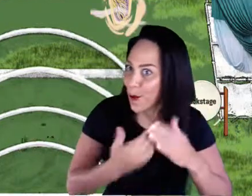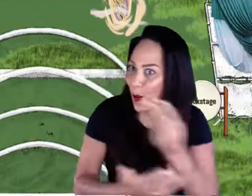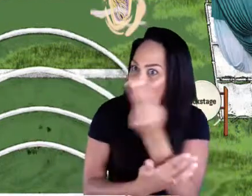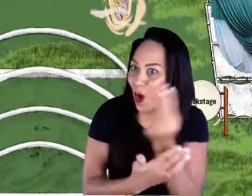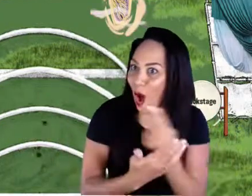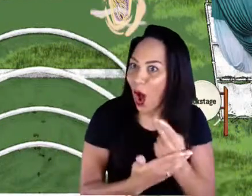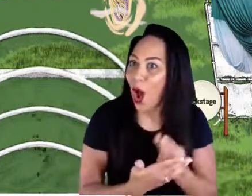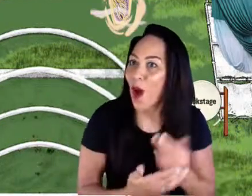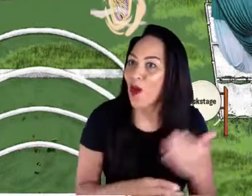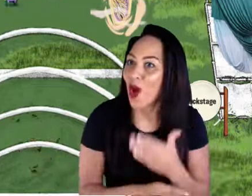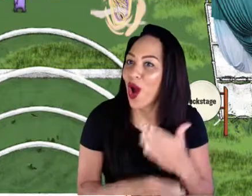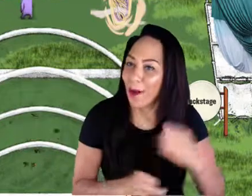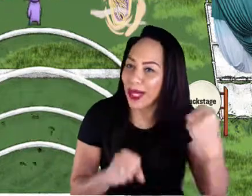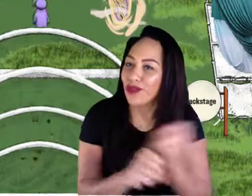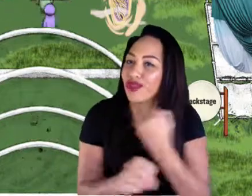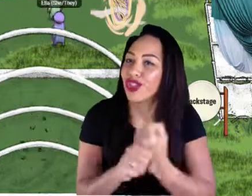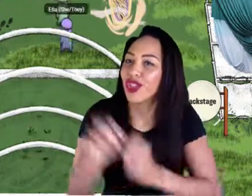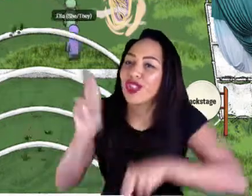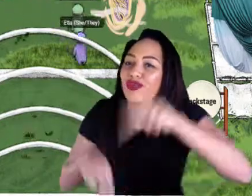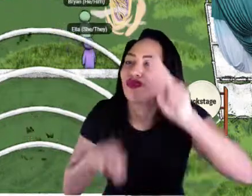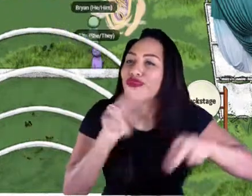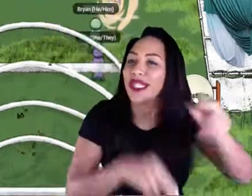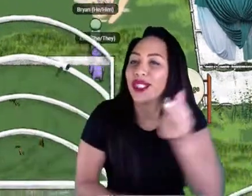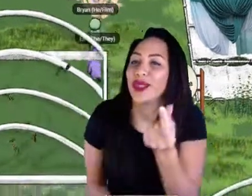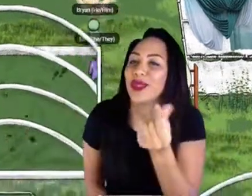I'm going to bring you all backstage.